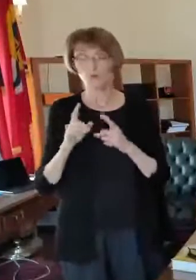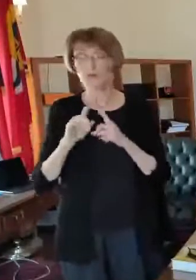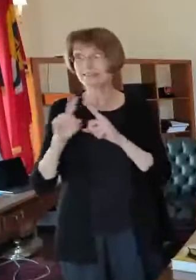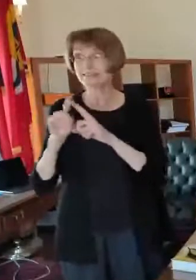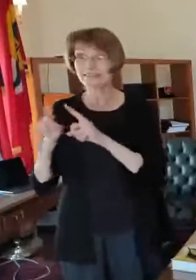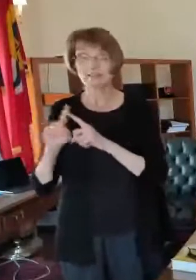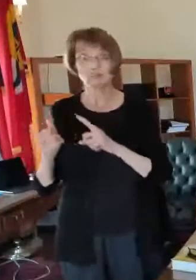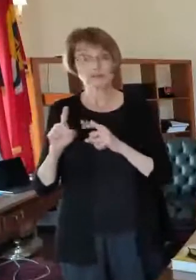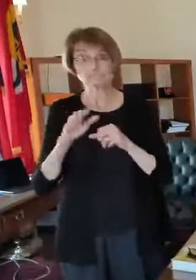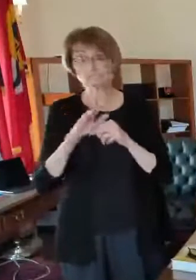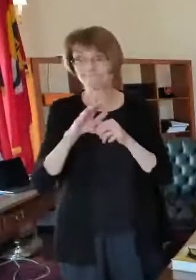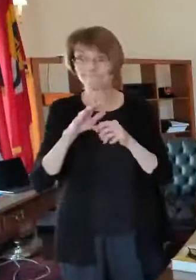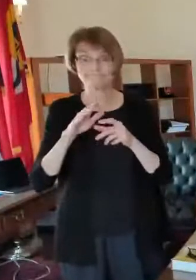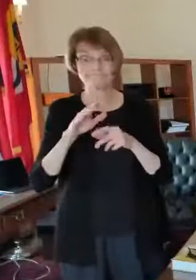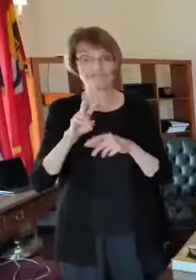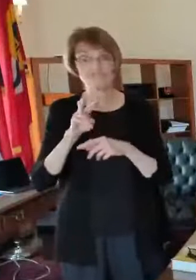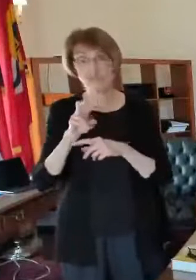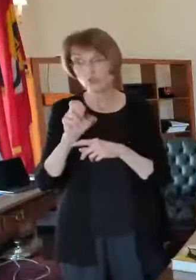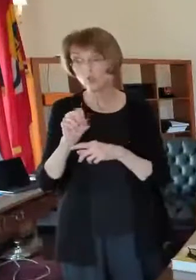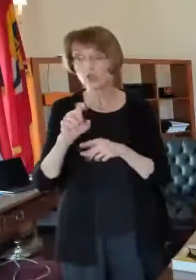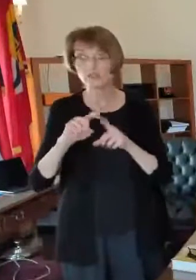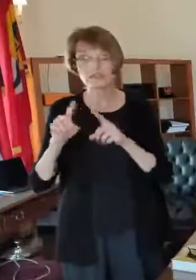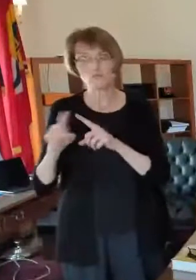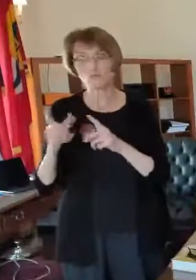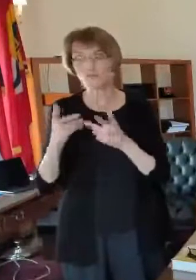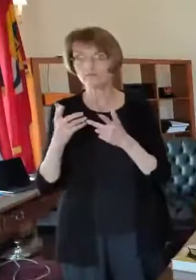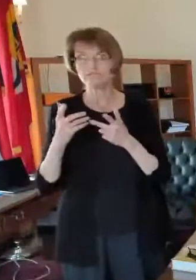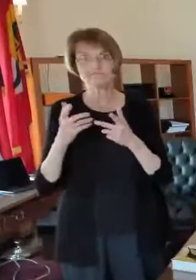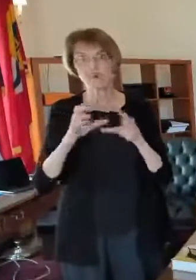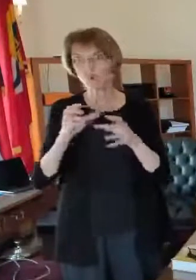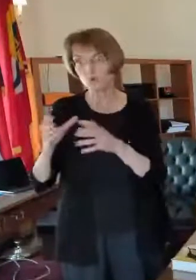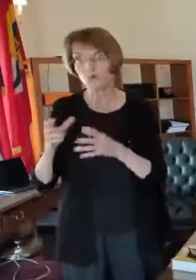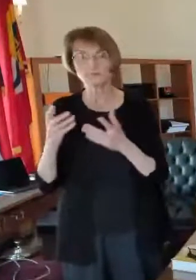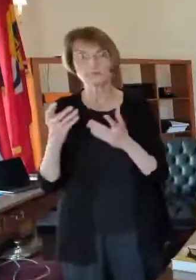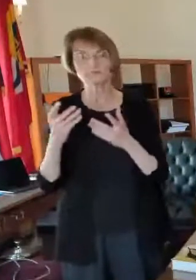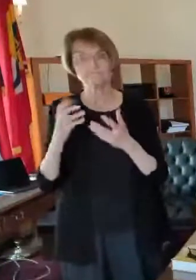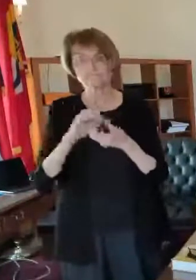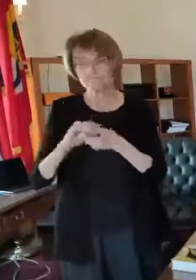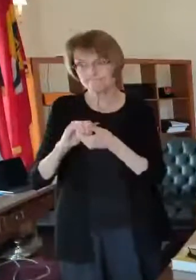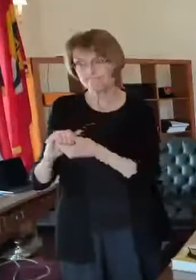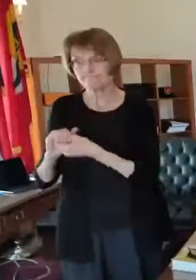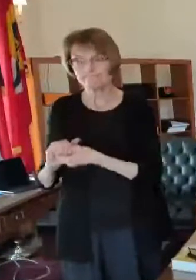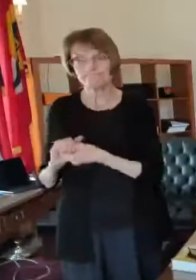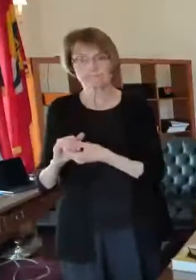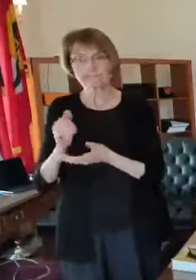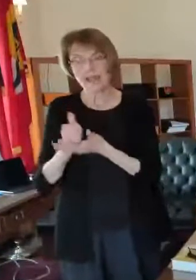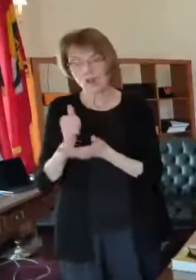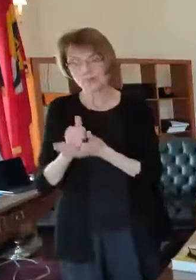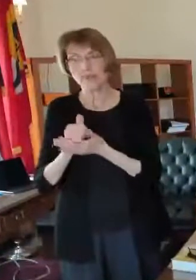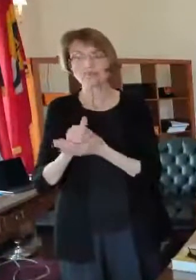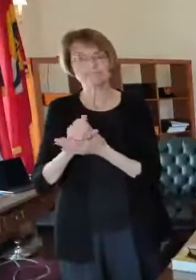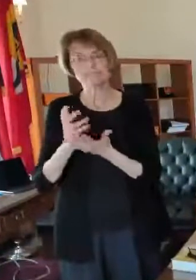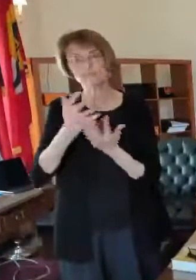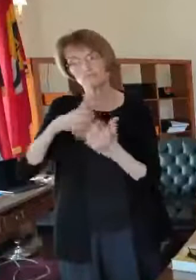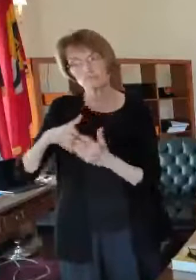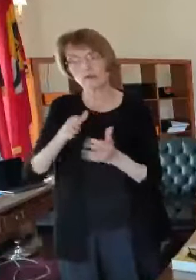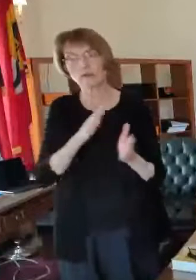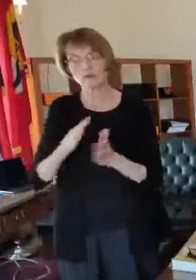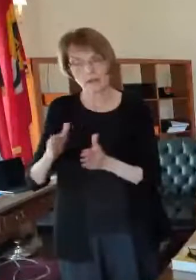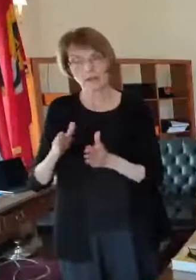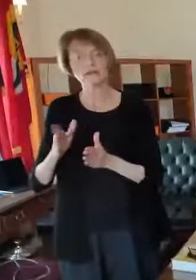venues right now um to to uh for them to implement a plan that that our health department approves